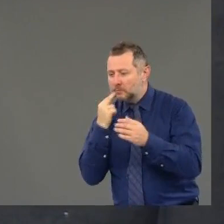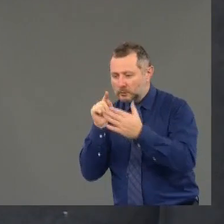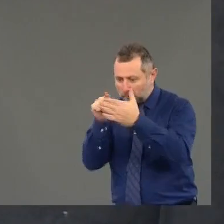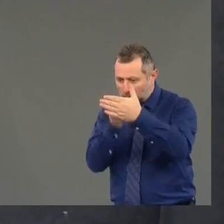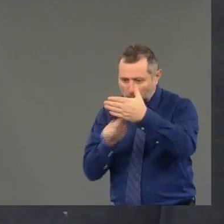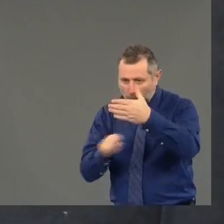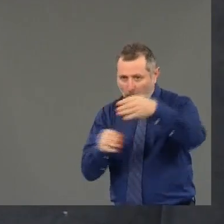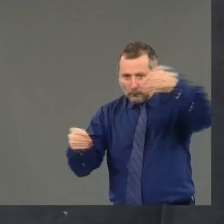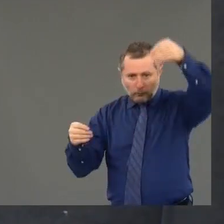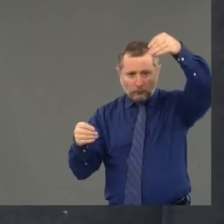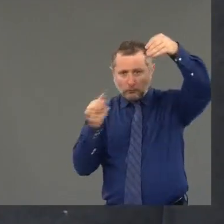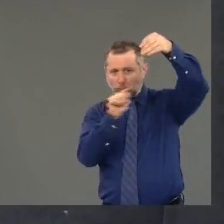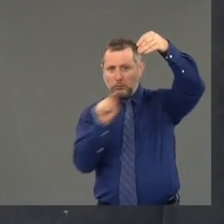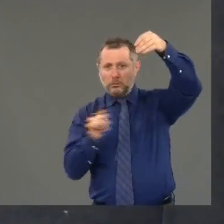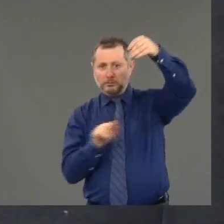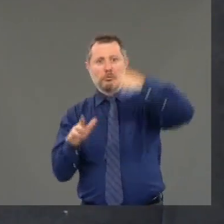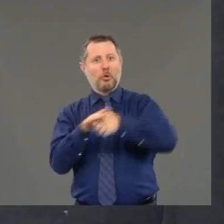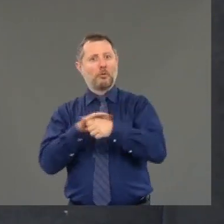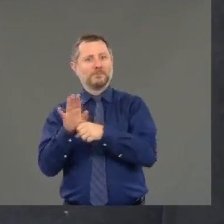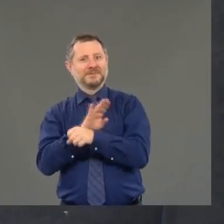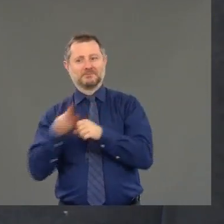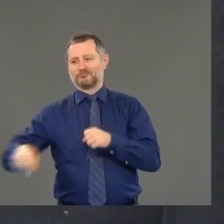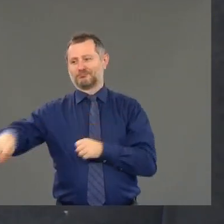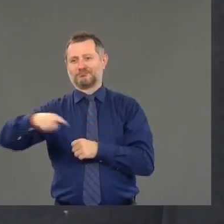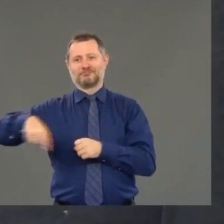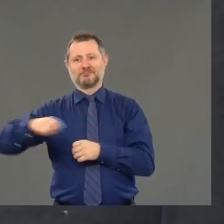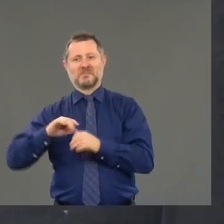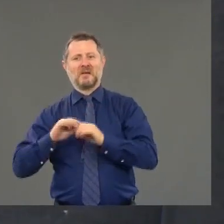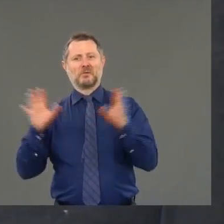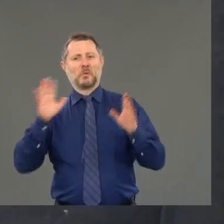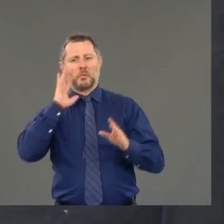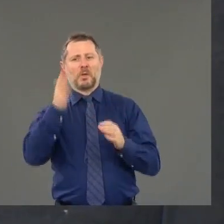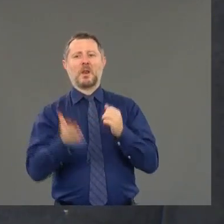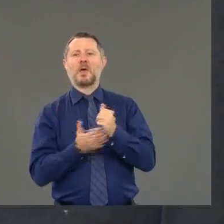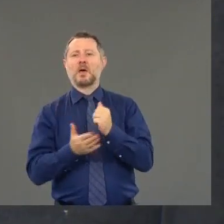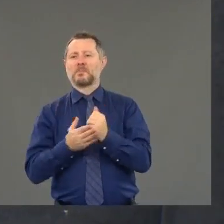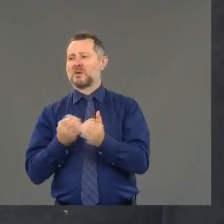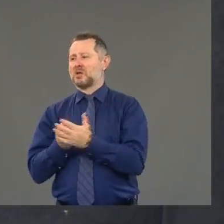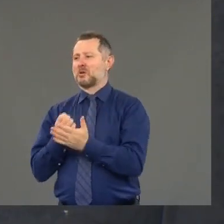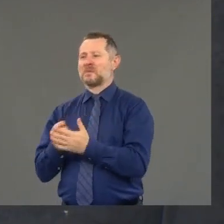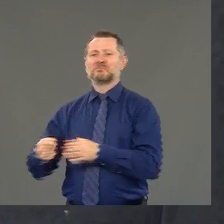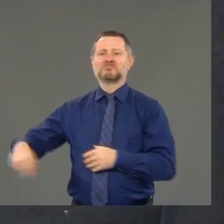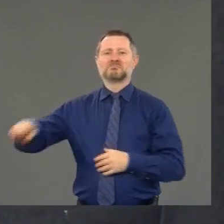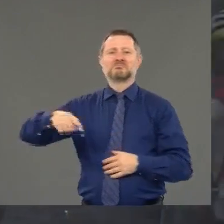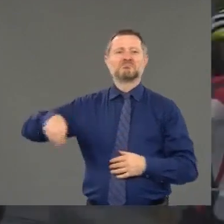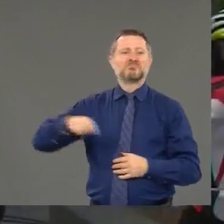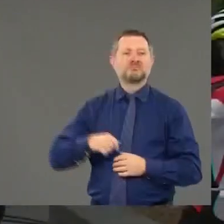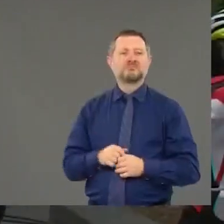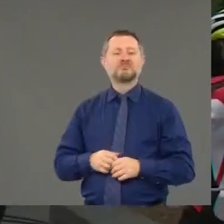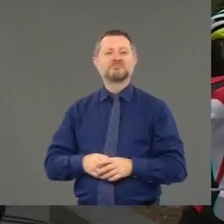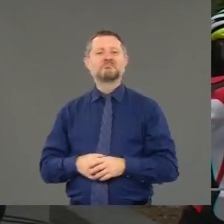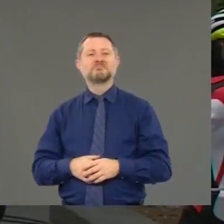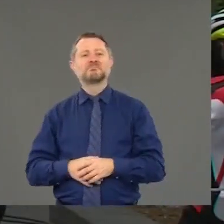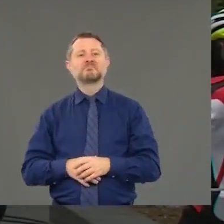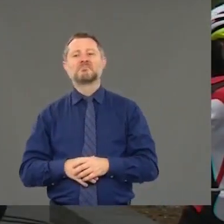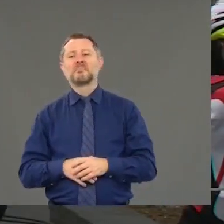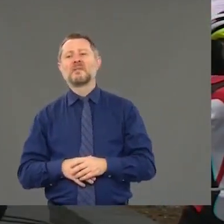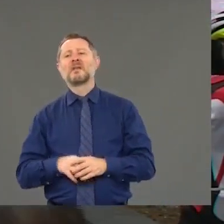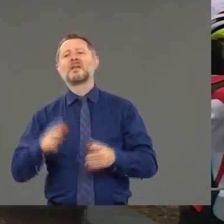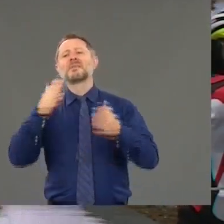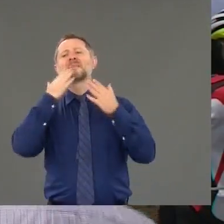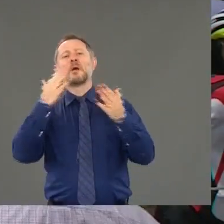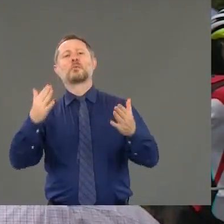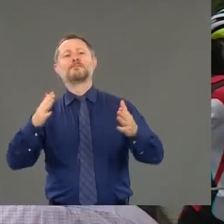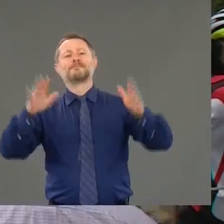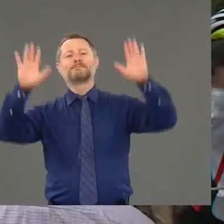local tourism industry as well. But there's no question that this will have a positive impact on the economy here in this region. Thank you guys.